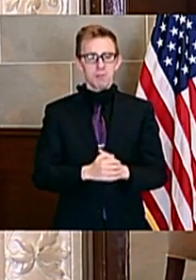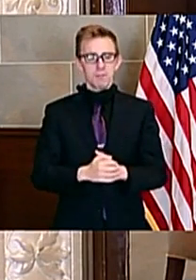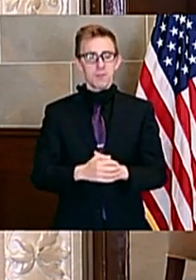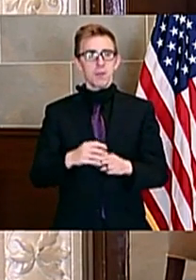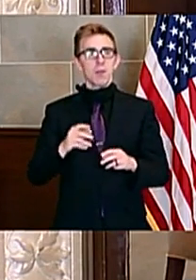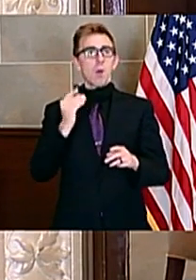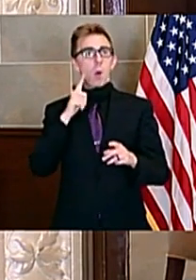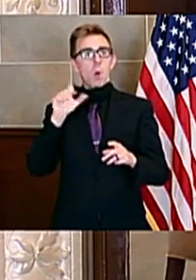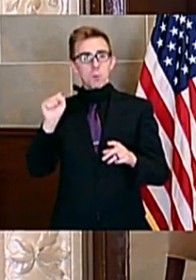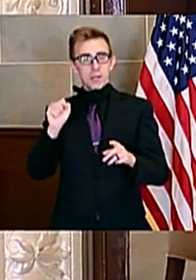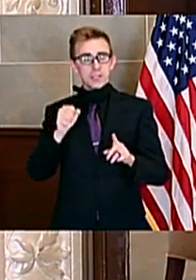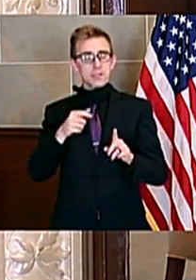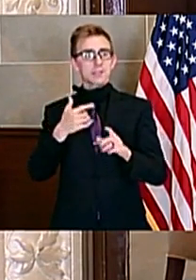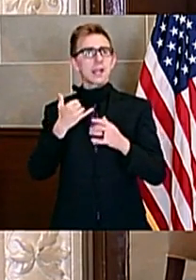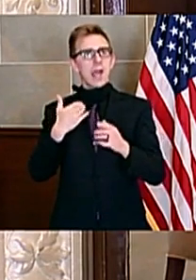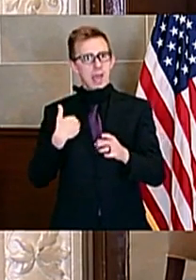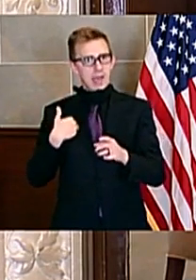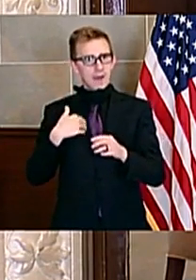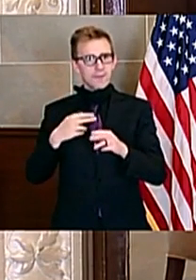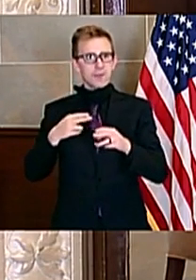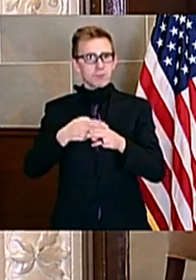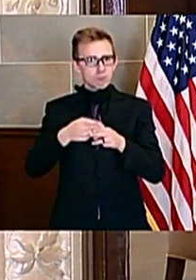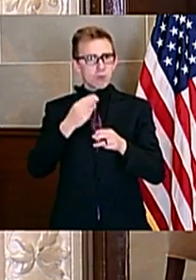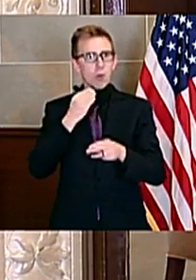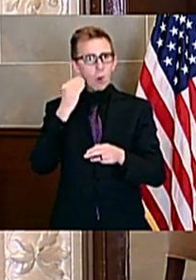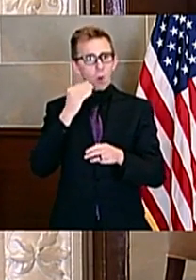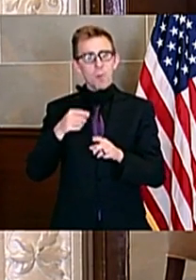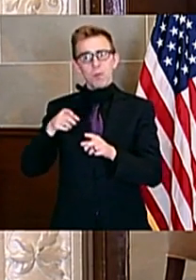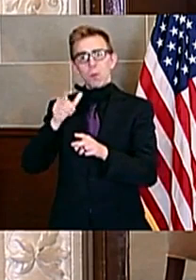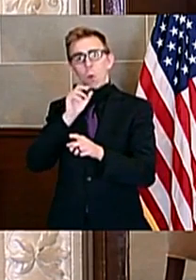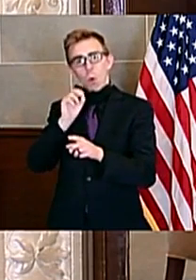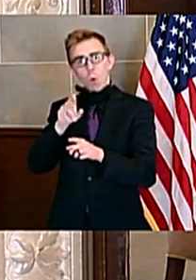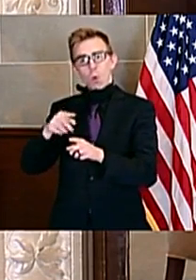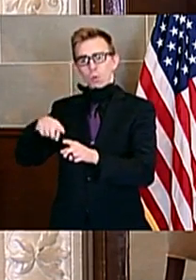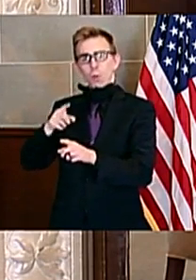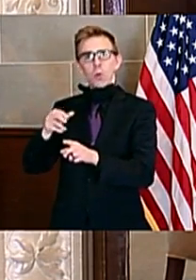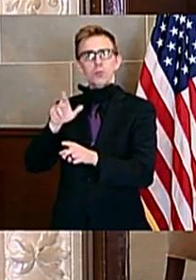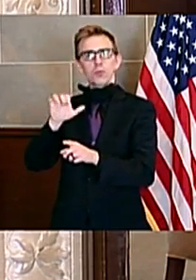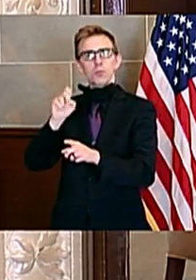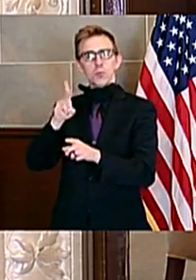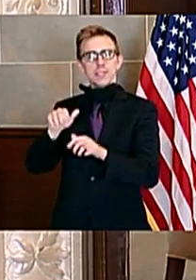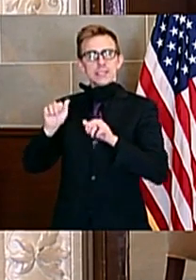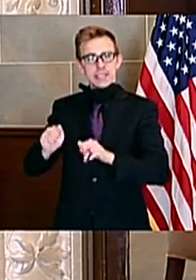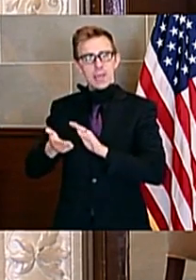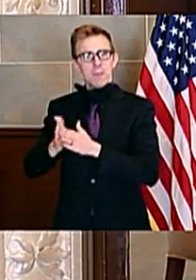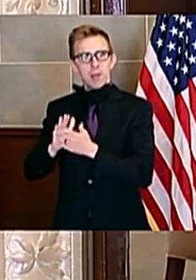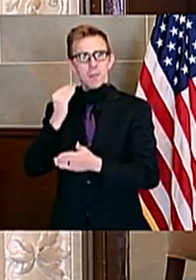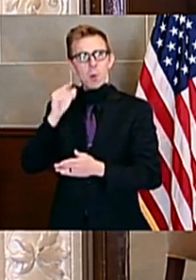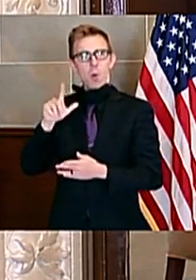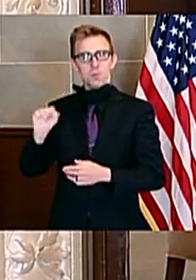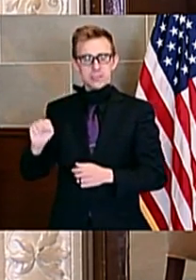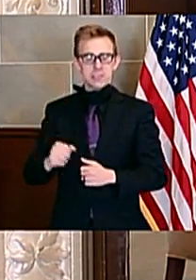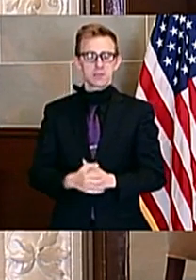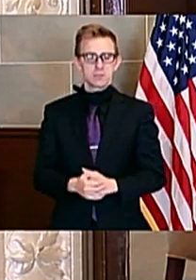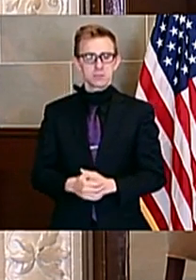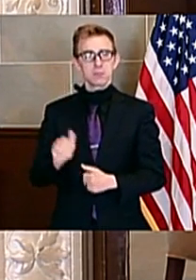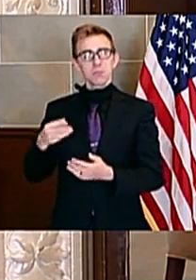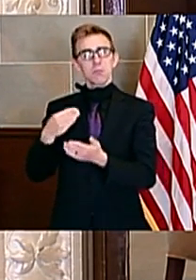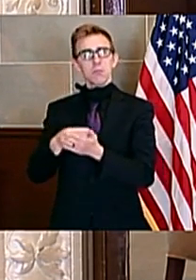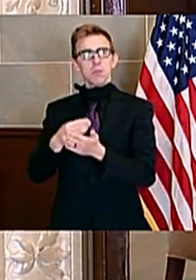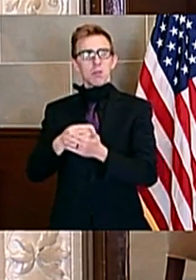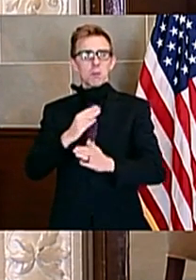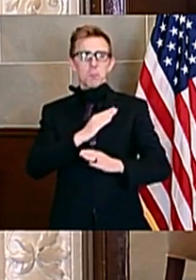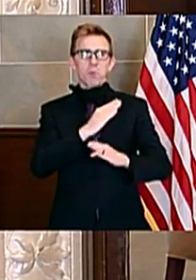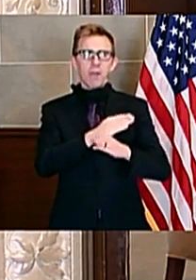homeless, and those at risk of homelessness. The funds can also be used for eviction